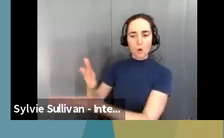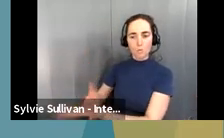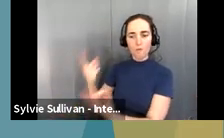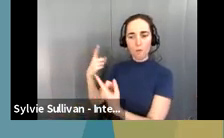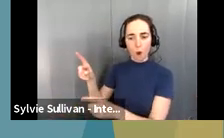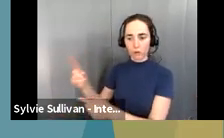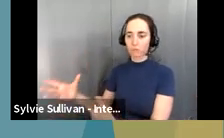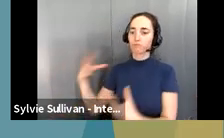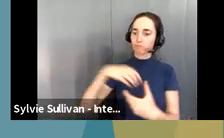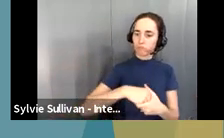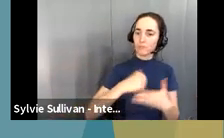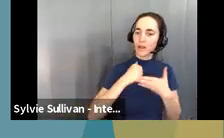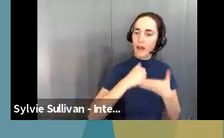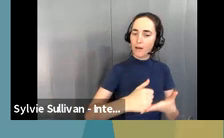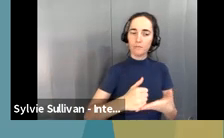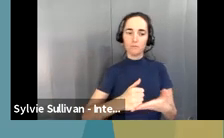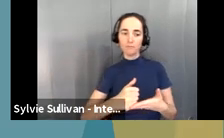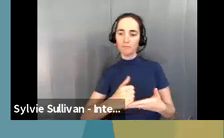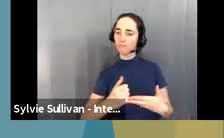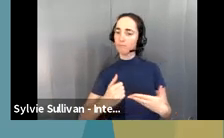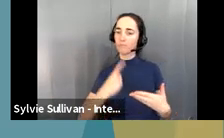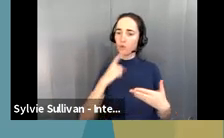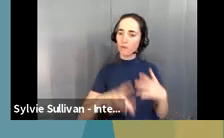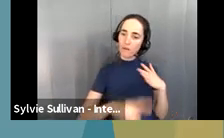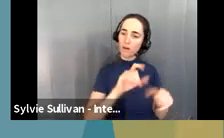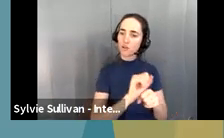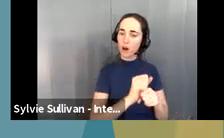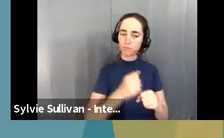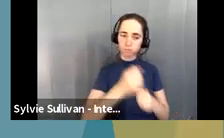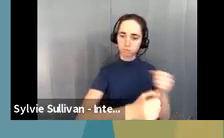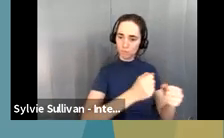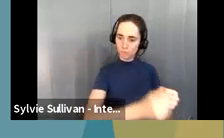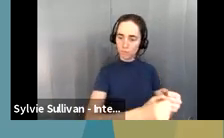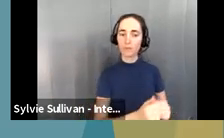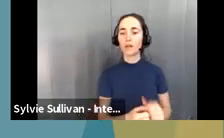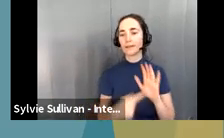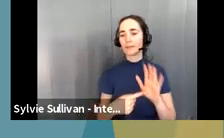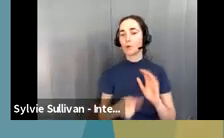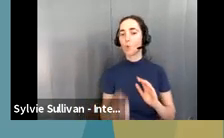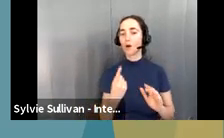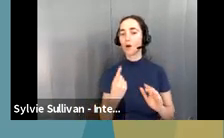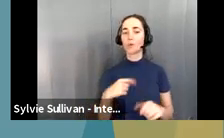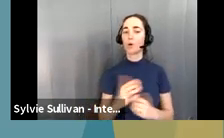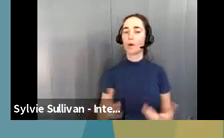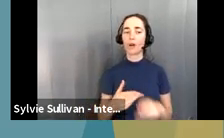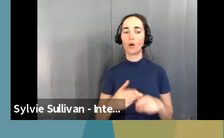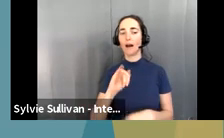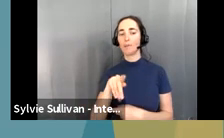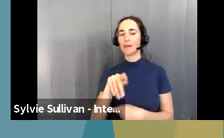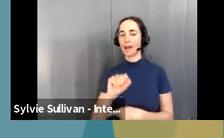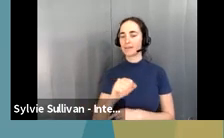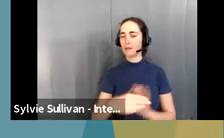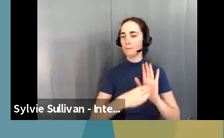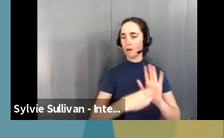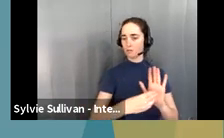looking at and actively being trained on, um, is the IPS model, which is a supported